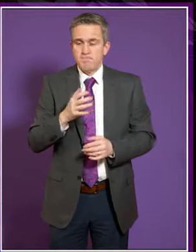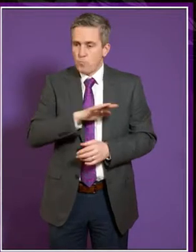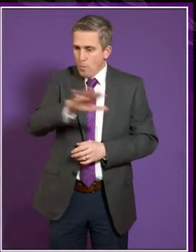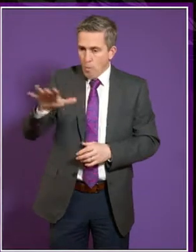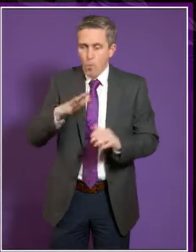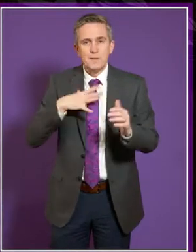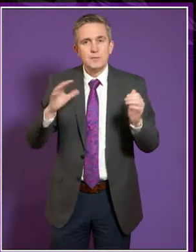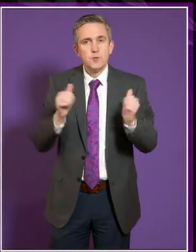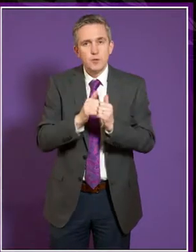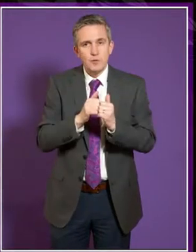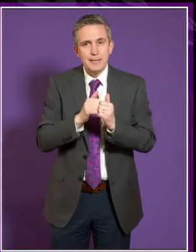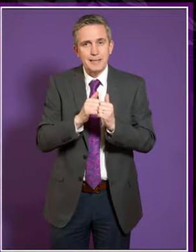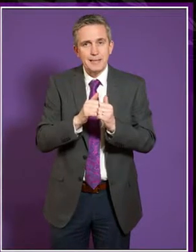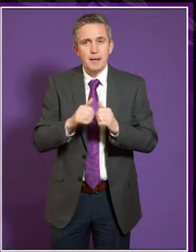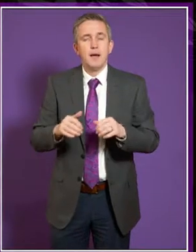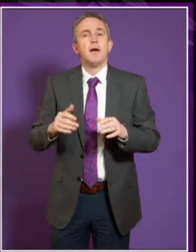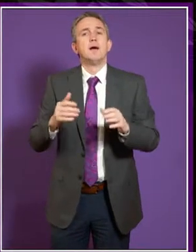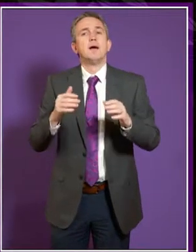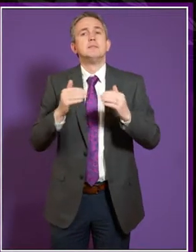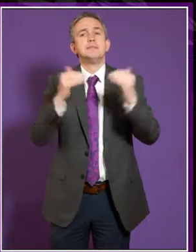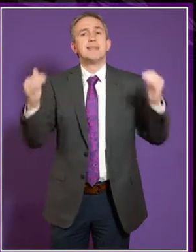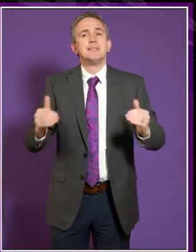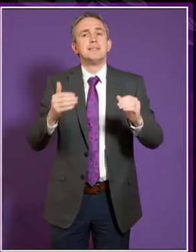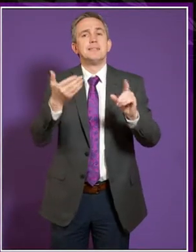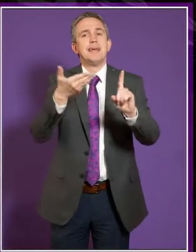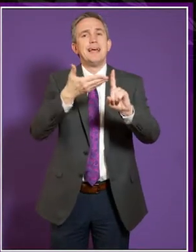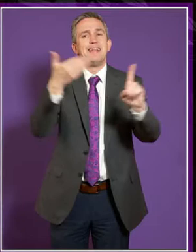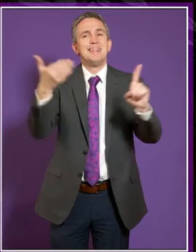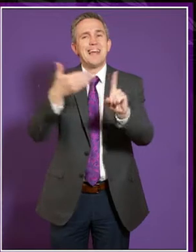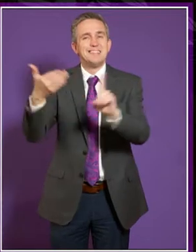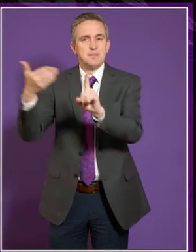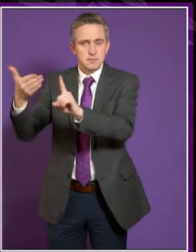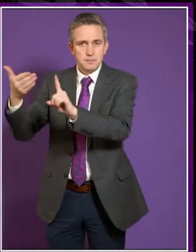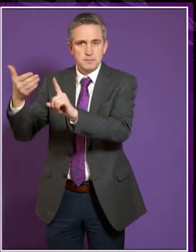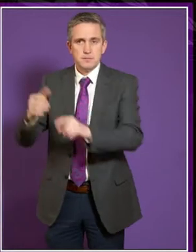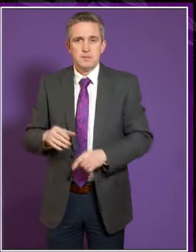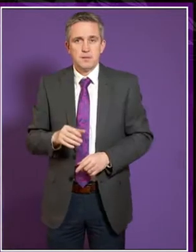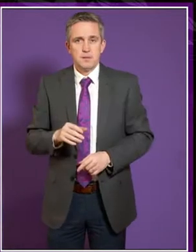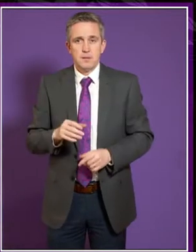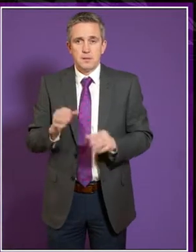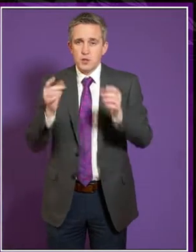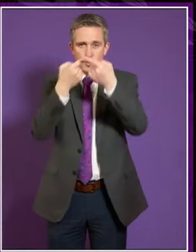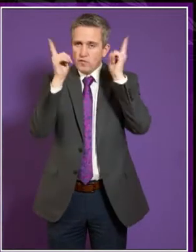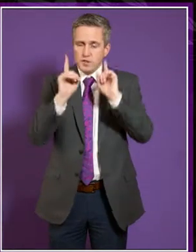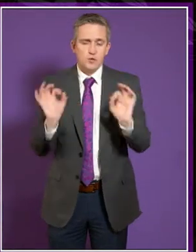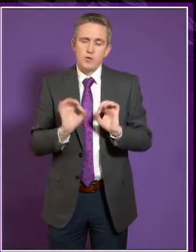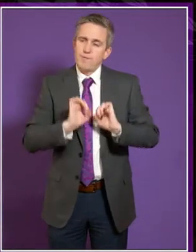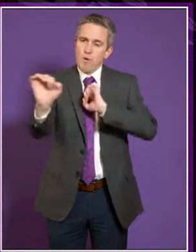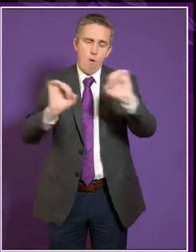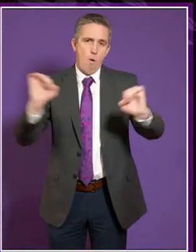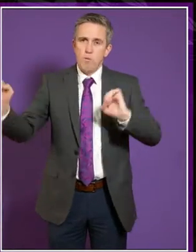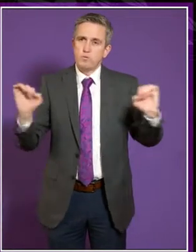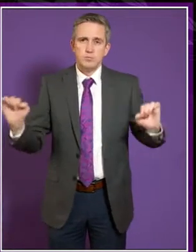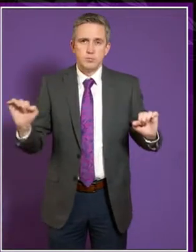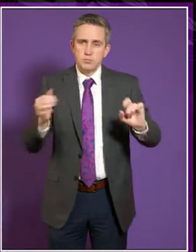about what standard indicators should be used. I don't think every university should make up its own system weighing different